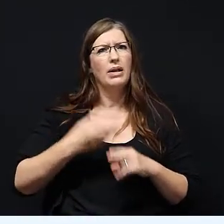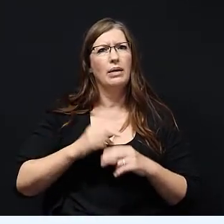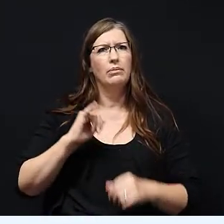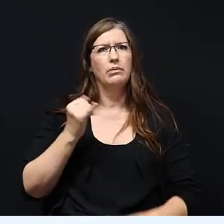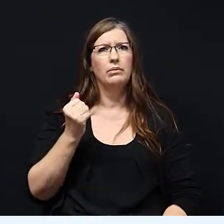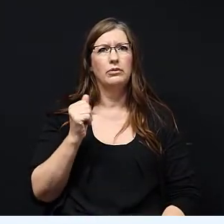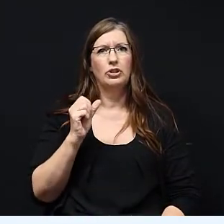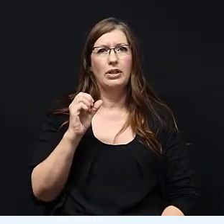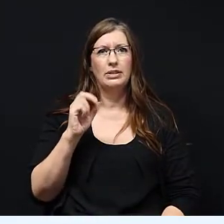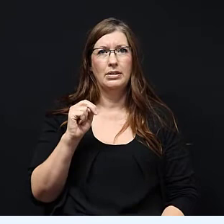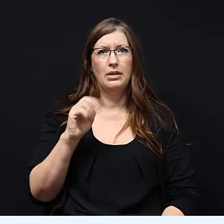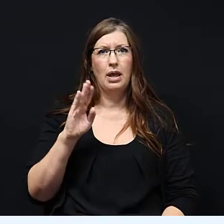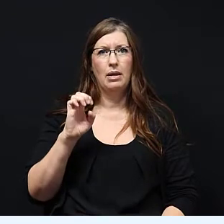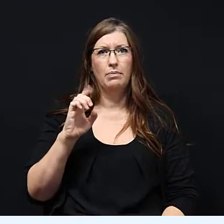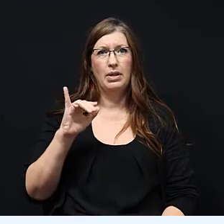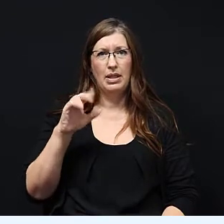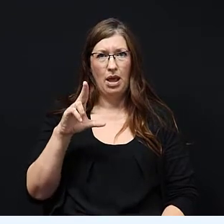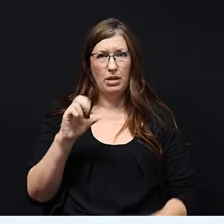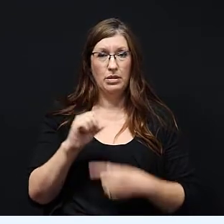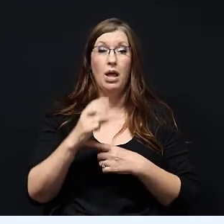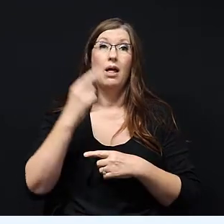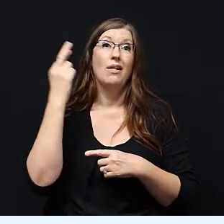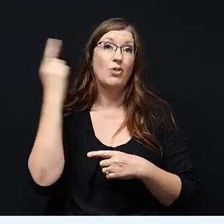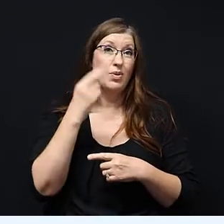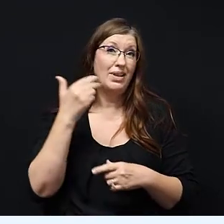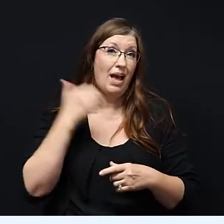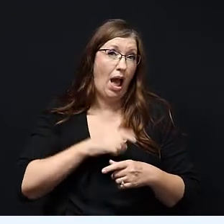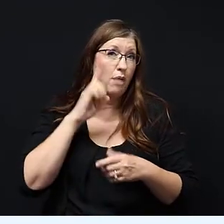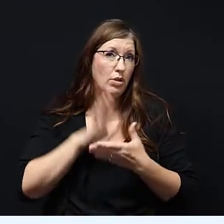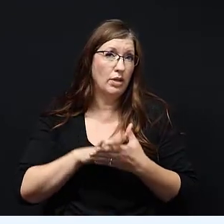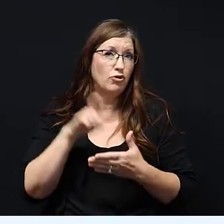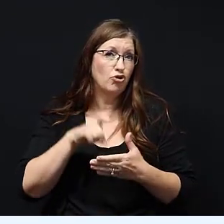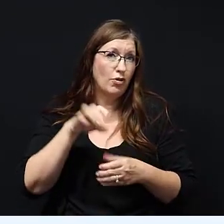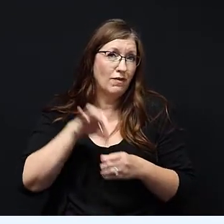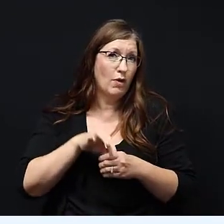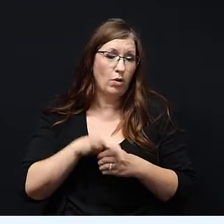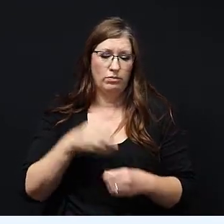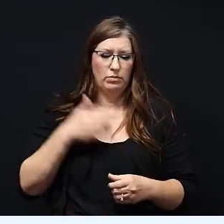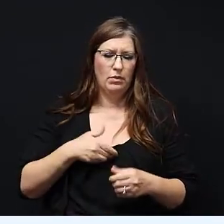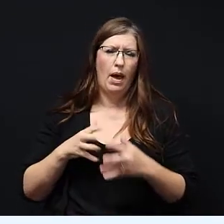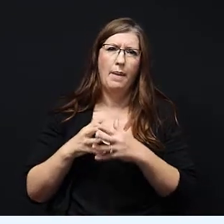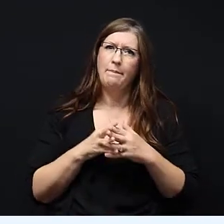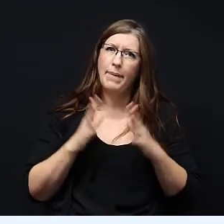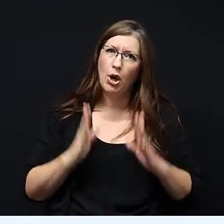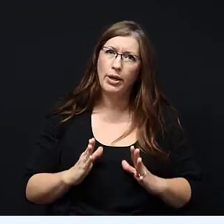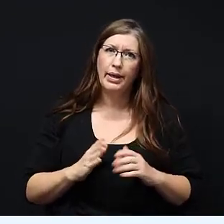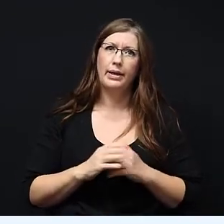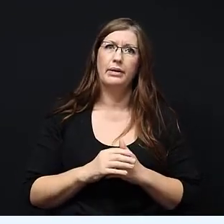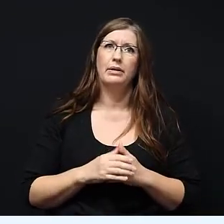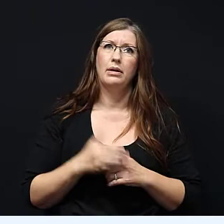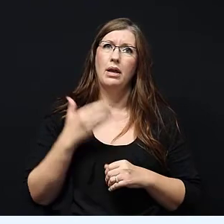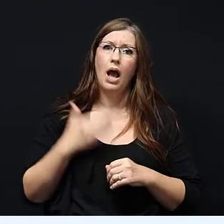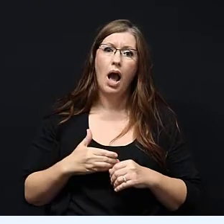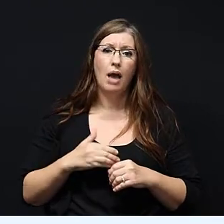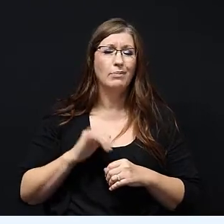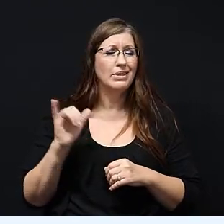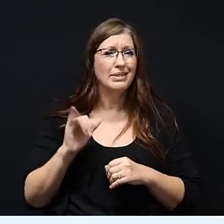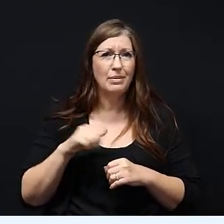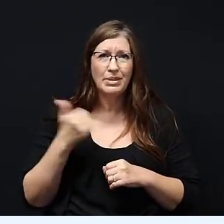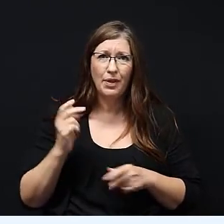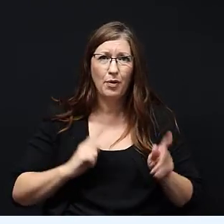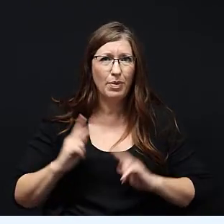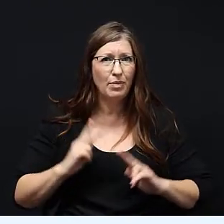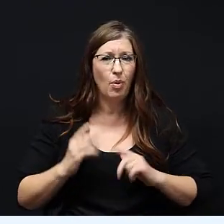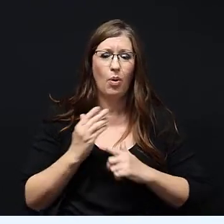My name is Jason Billius and the reason is that I do believe in voting because I am American. I am like